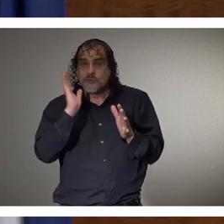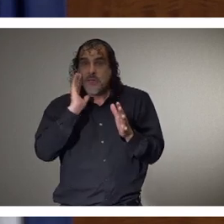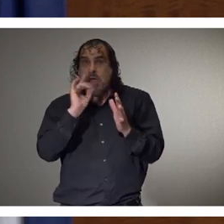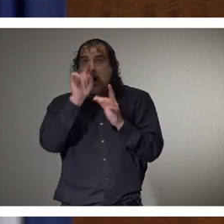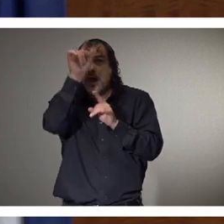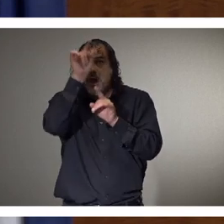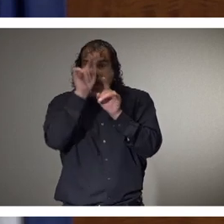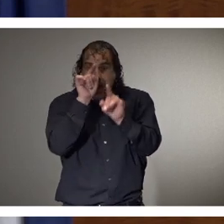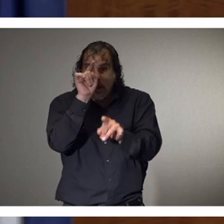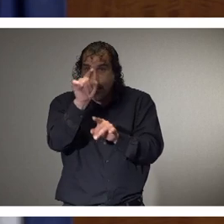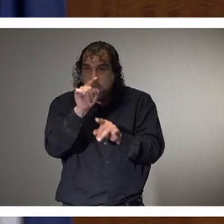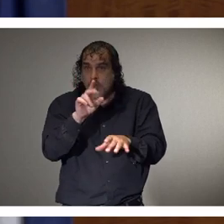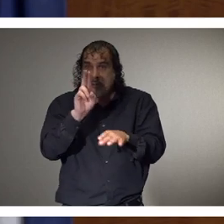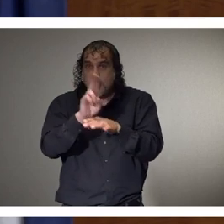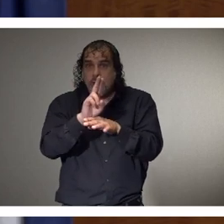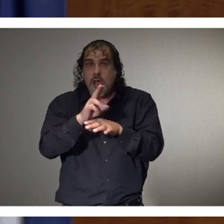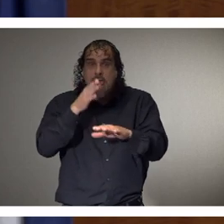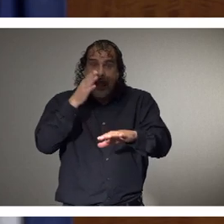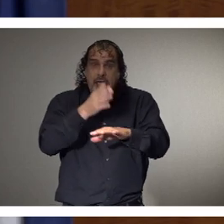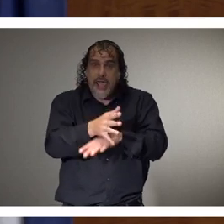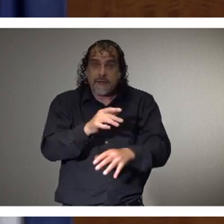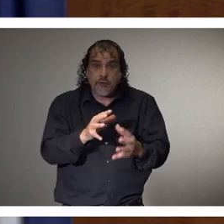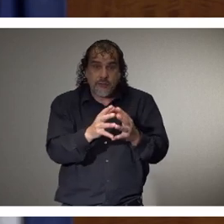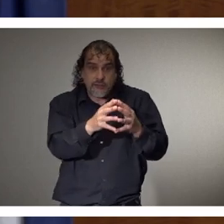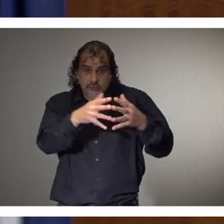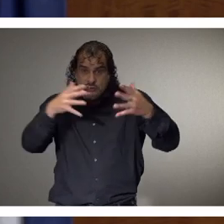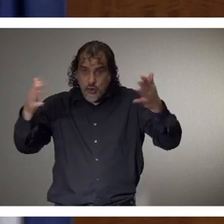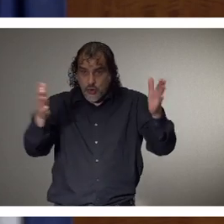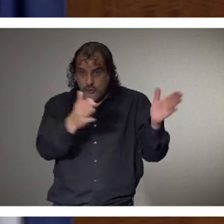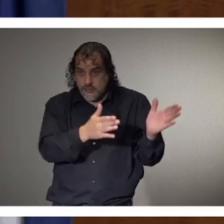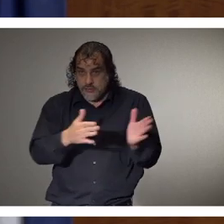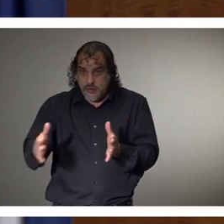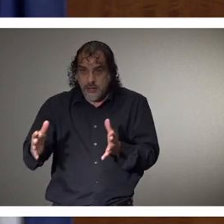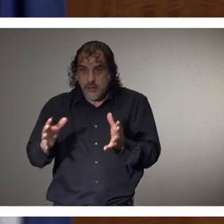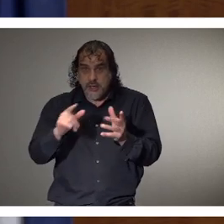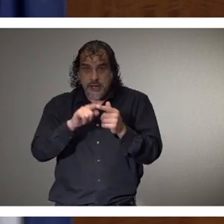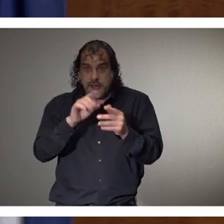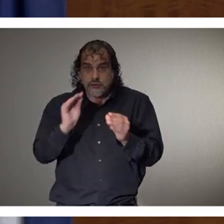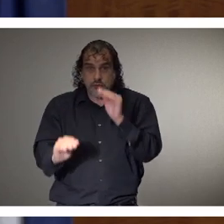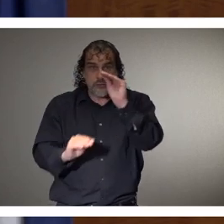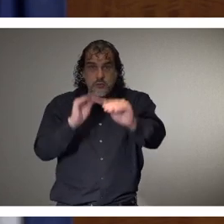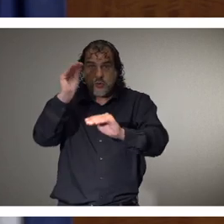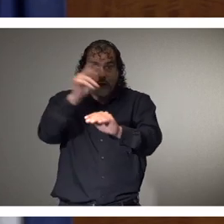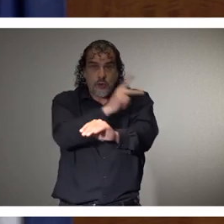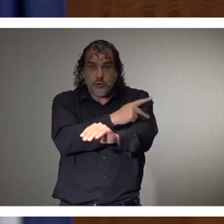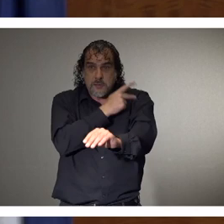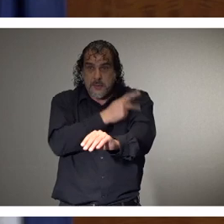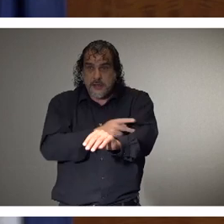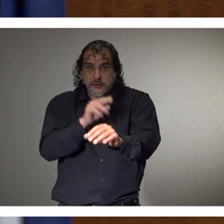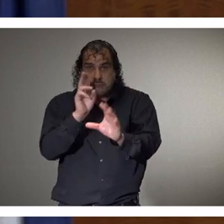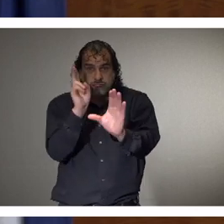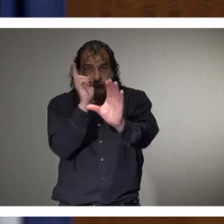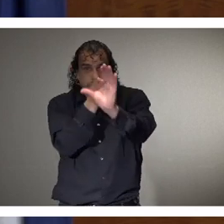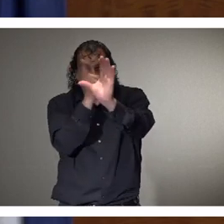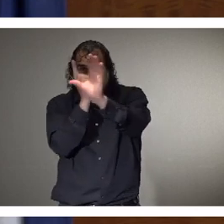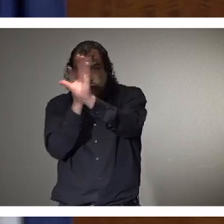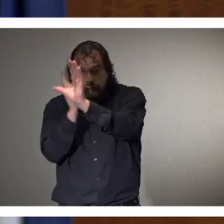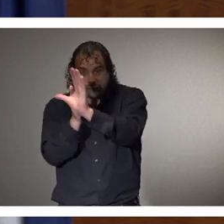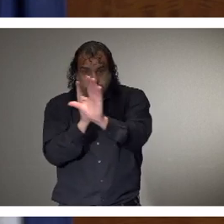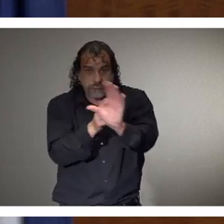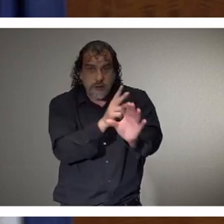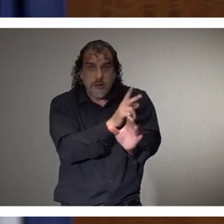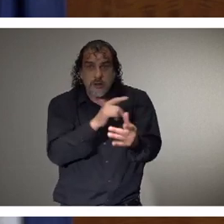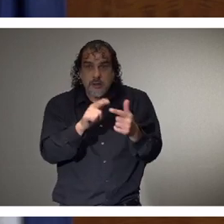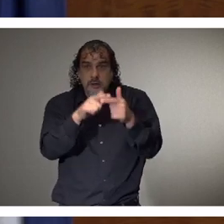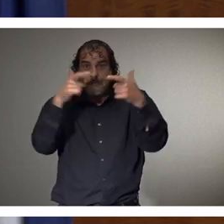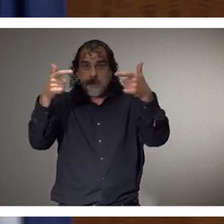after our initial surge plan, which is to take those patients that are in some of the, perhaps in the